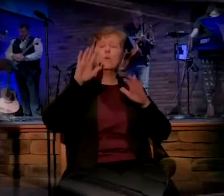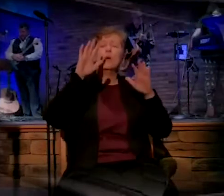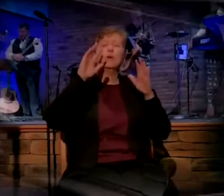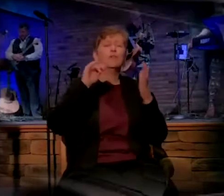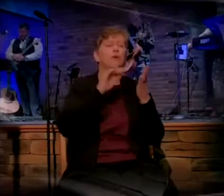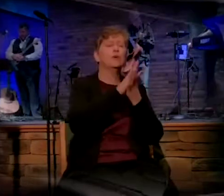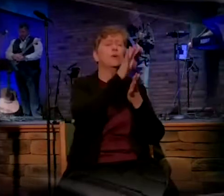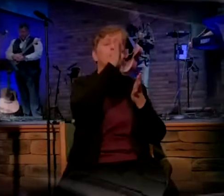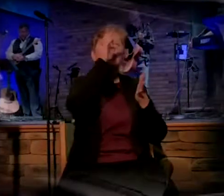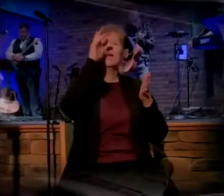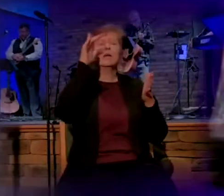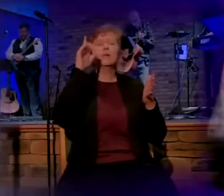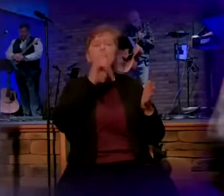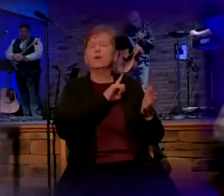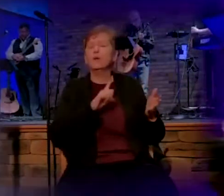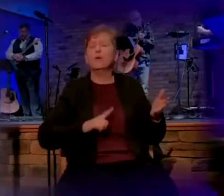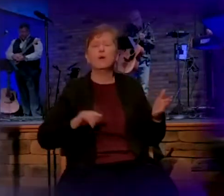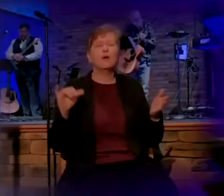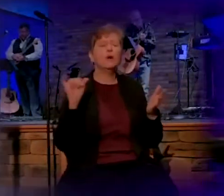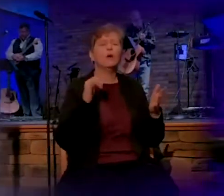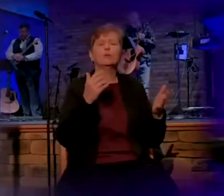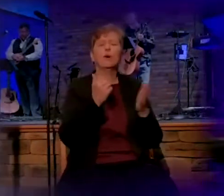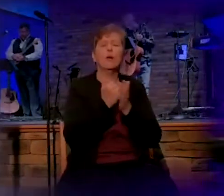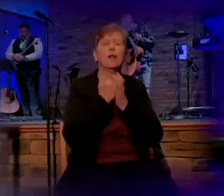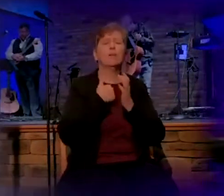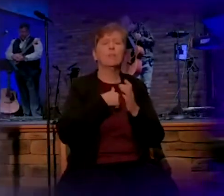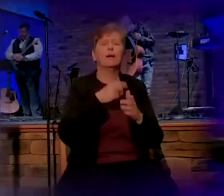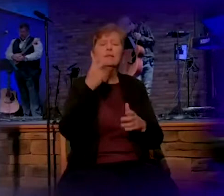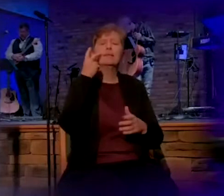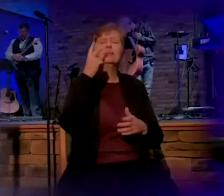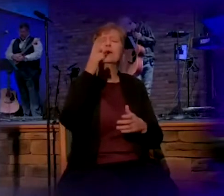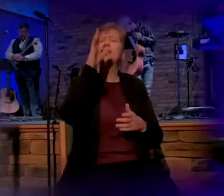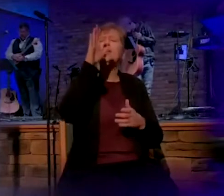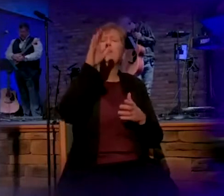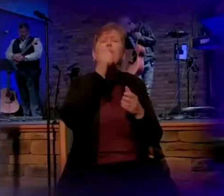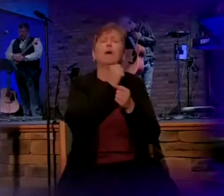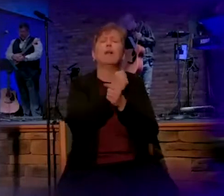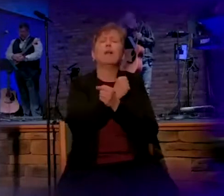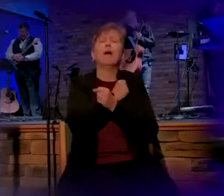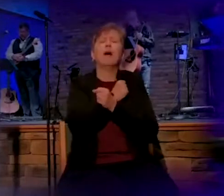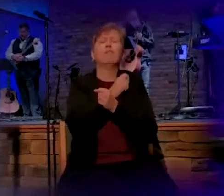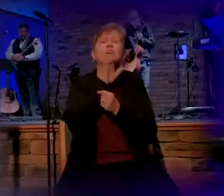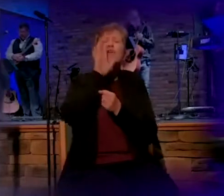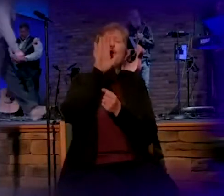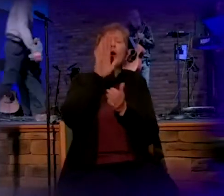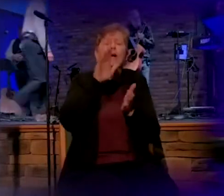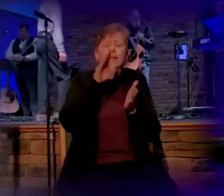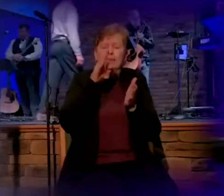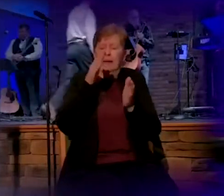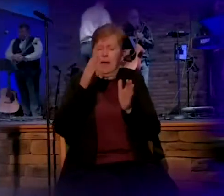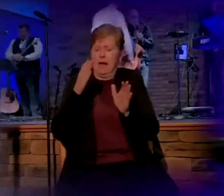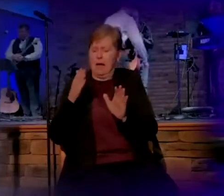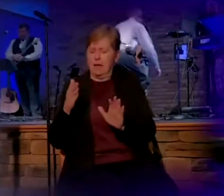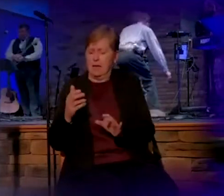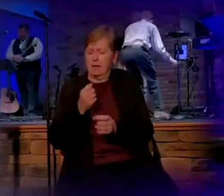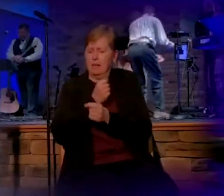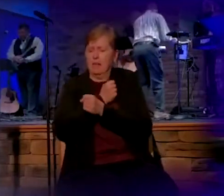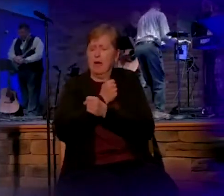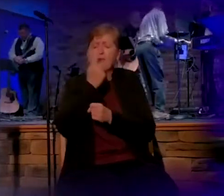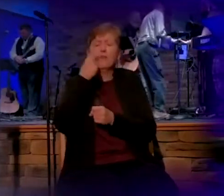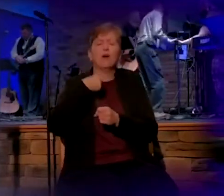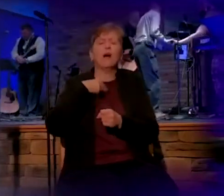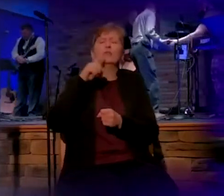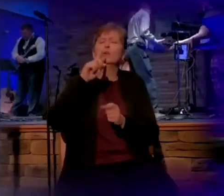but Lord, may we also see your undying love for us, that you would give your one and only,